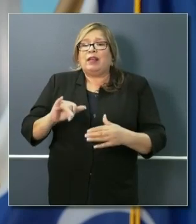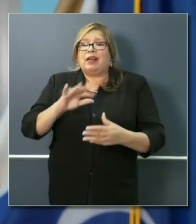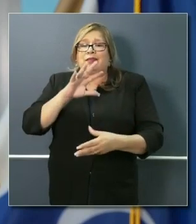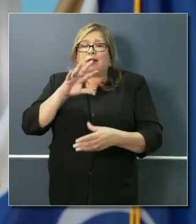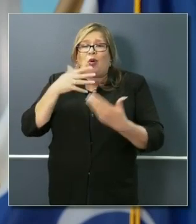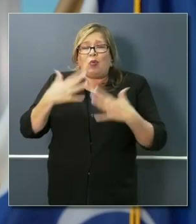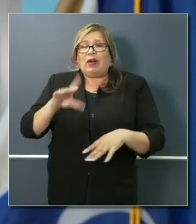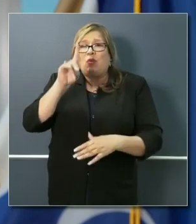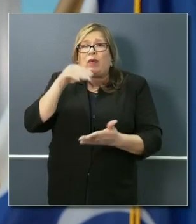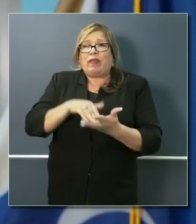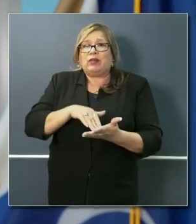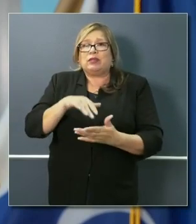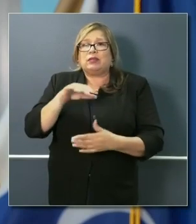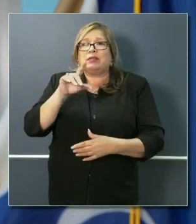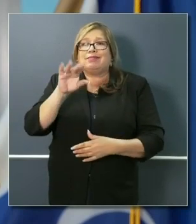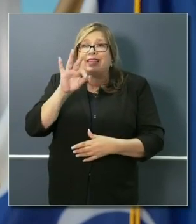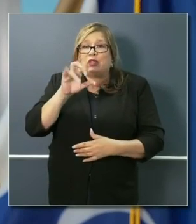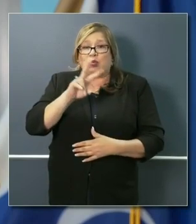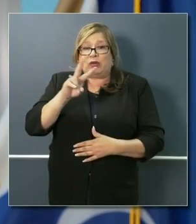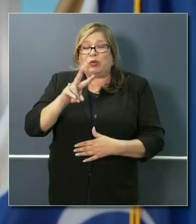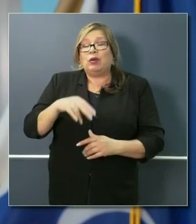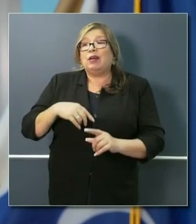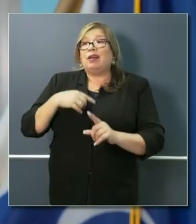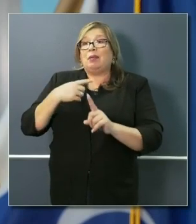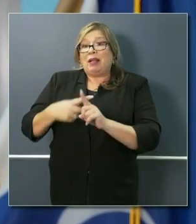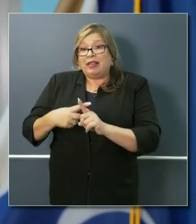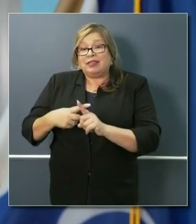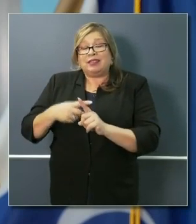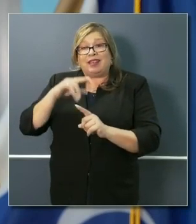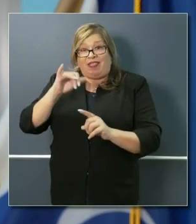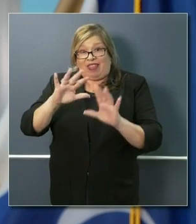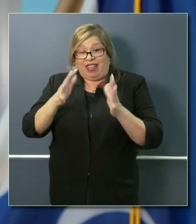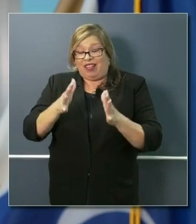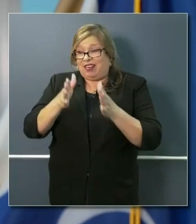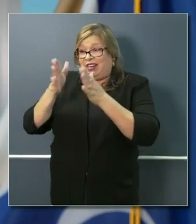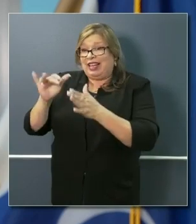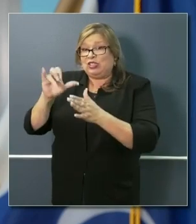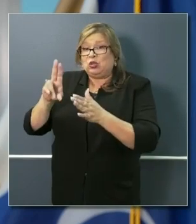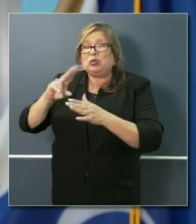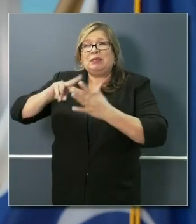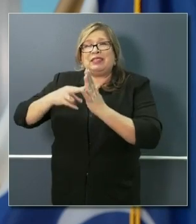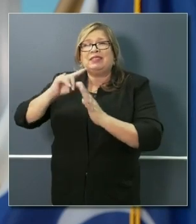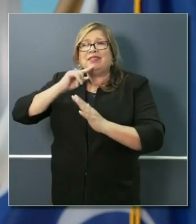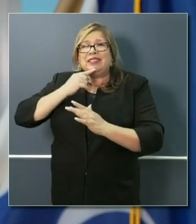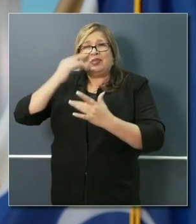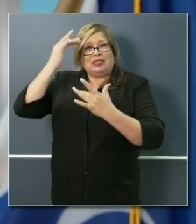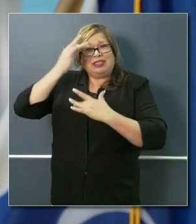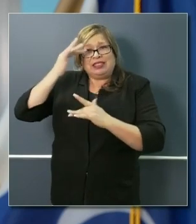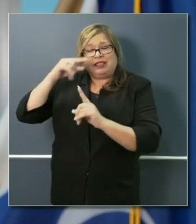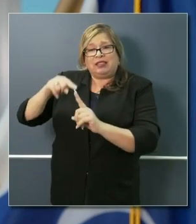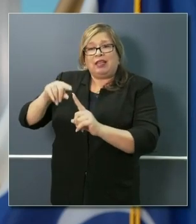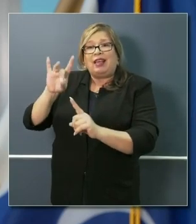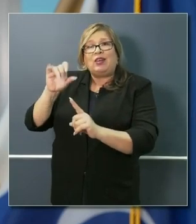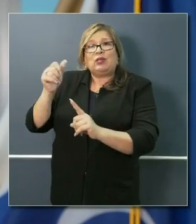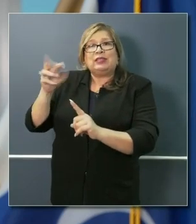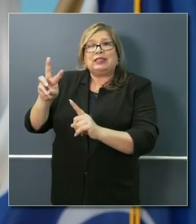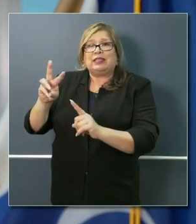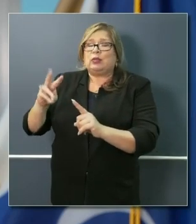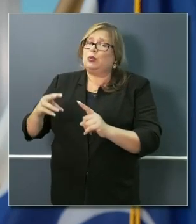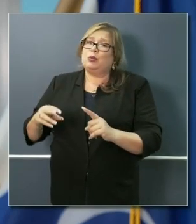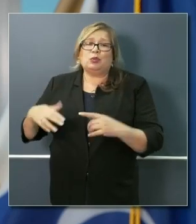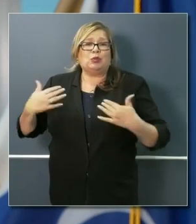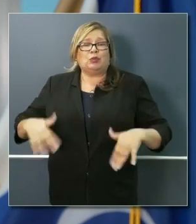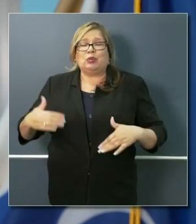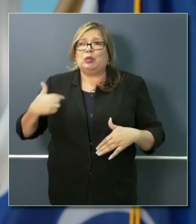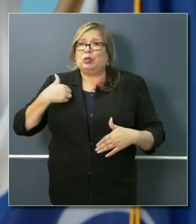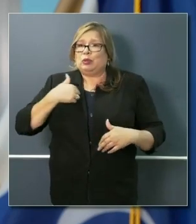We look at our capacity within the system to surge, and we look at our capacity to meet this from a human resource perspective